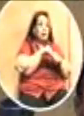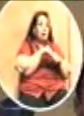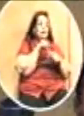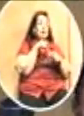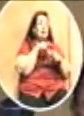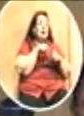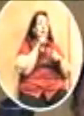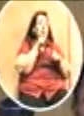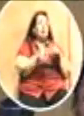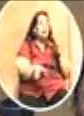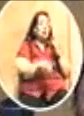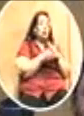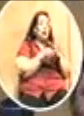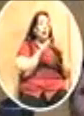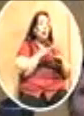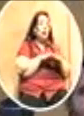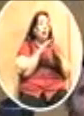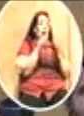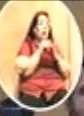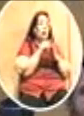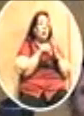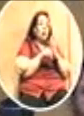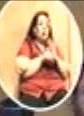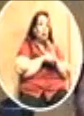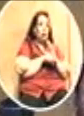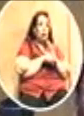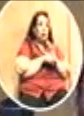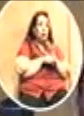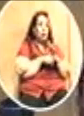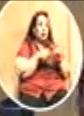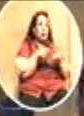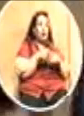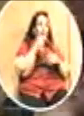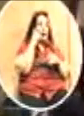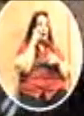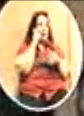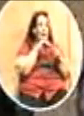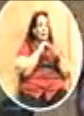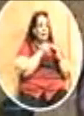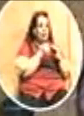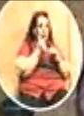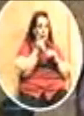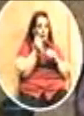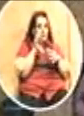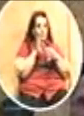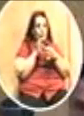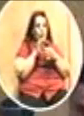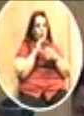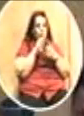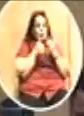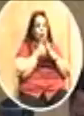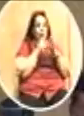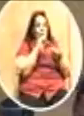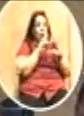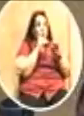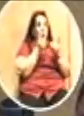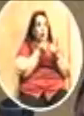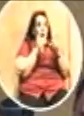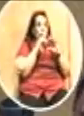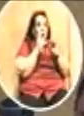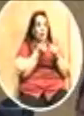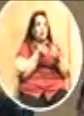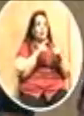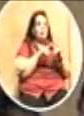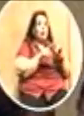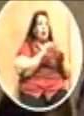ordinance. I am flummoxed why, and I think it's number 10, applies to all eight districts, but